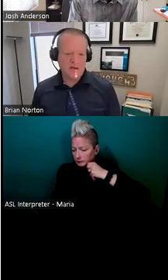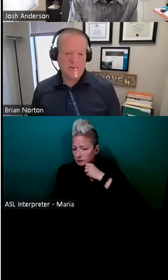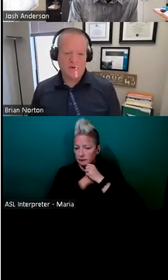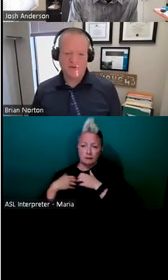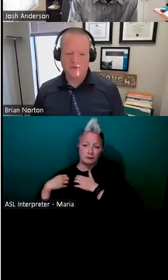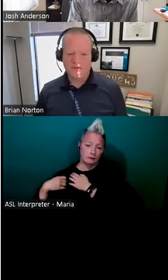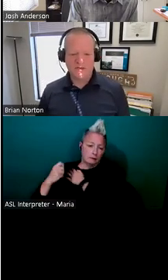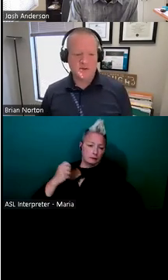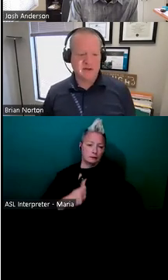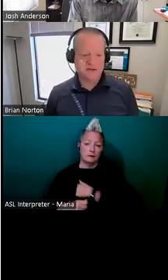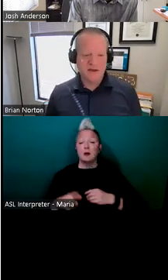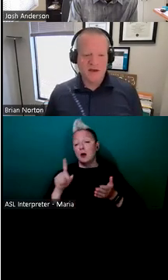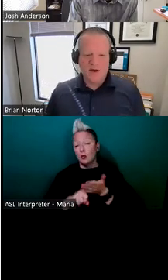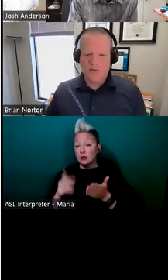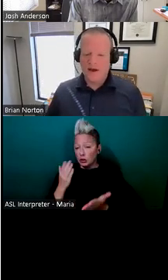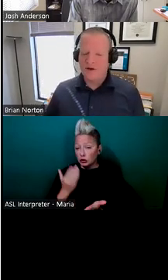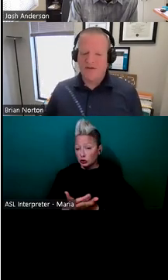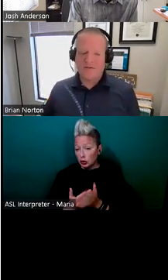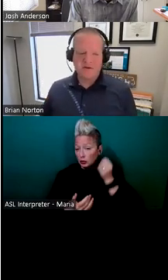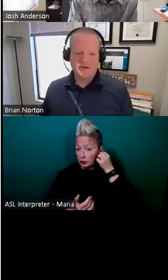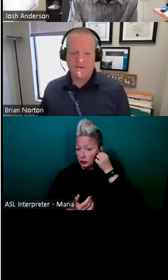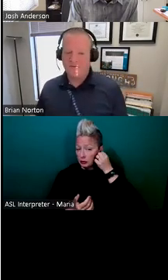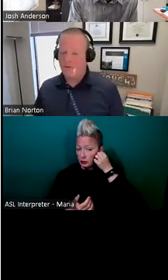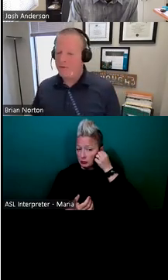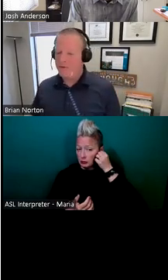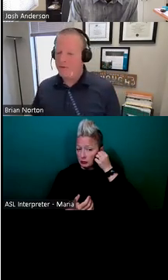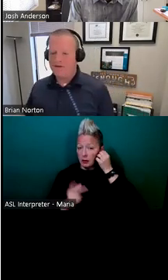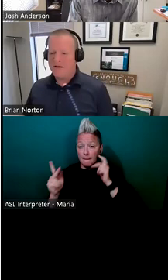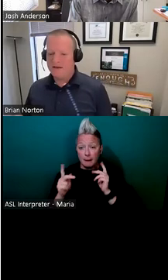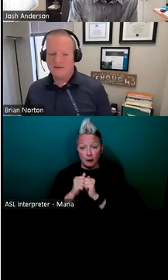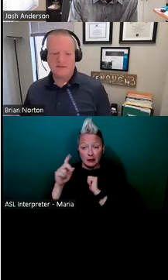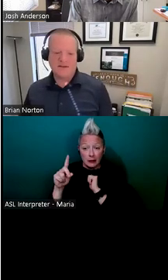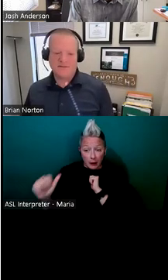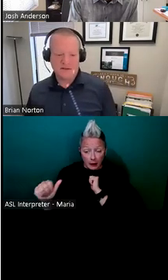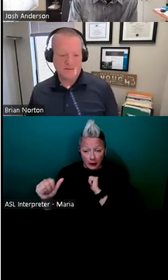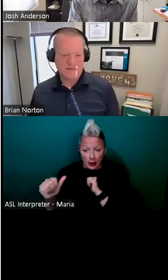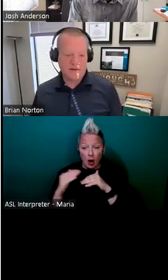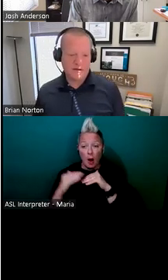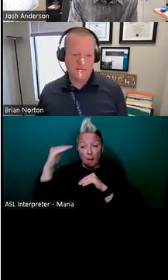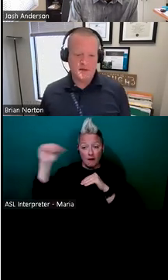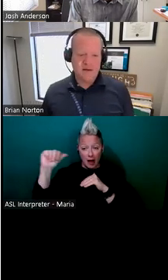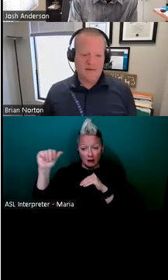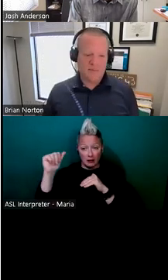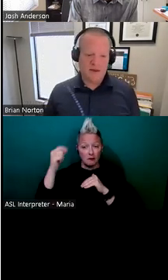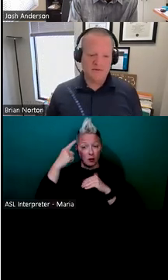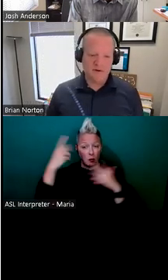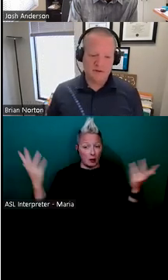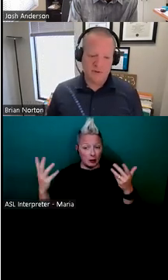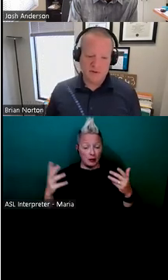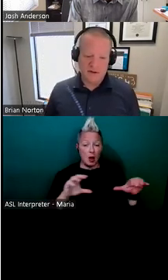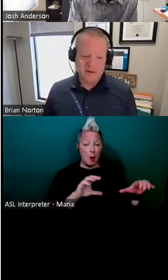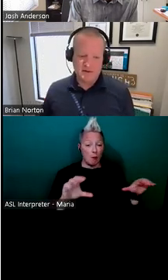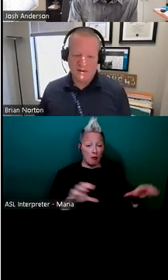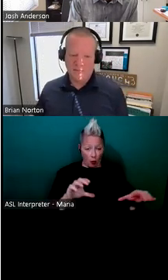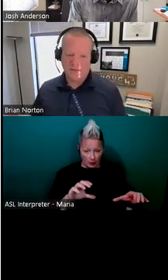persons with disabilities rate above average in performance, attendance, and safety. Um, that because of their